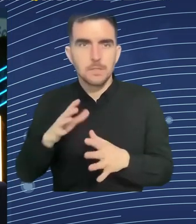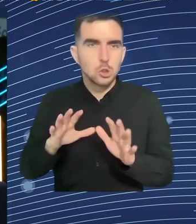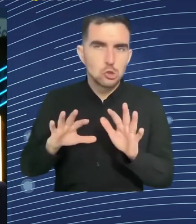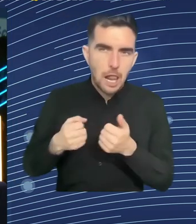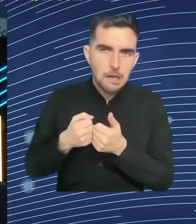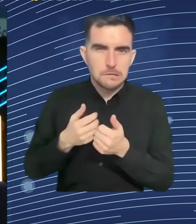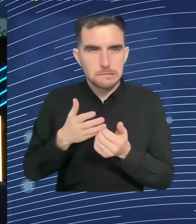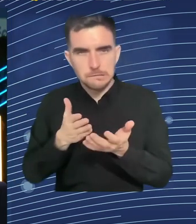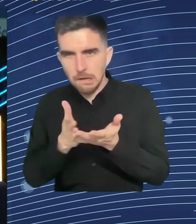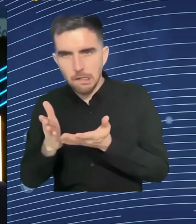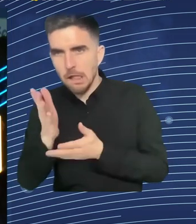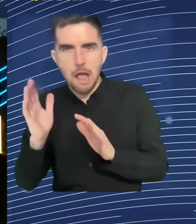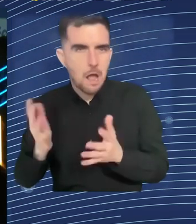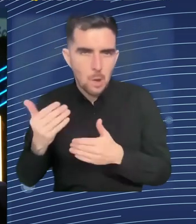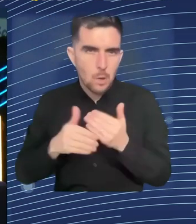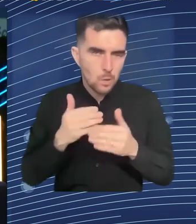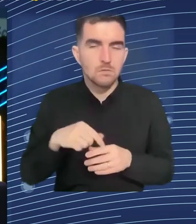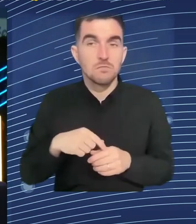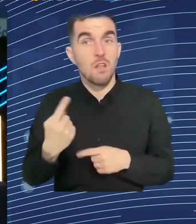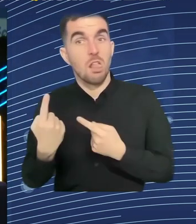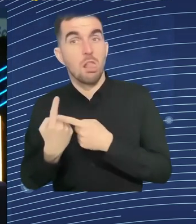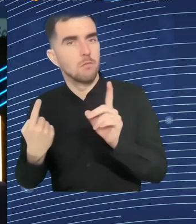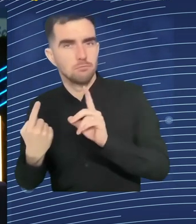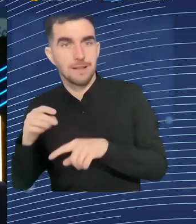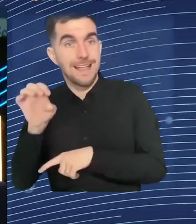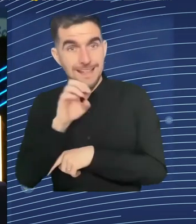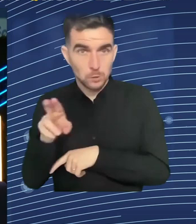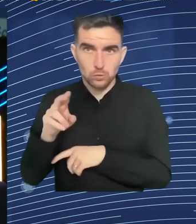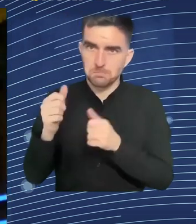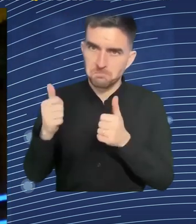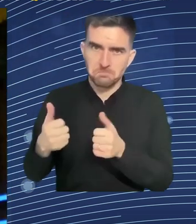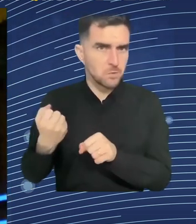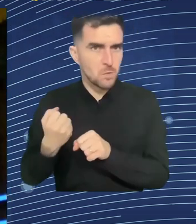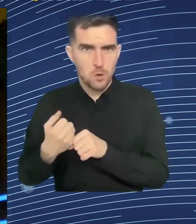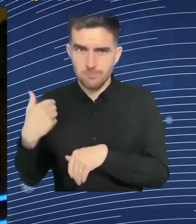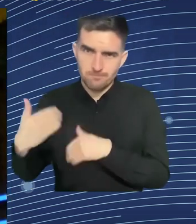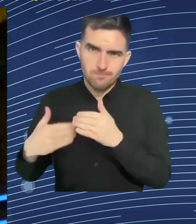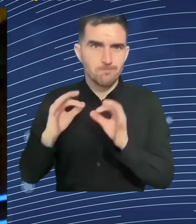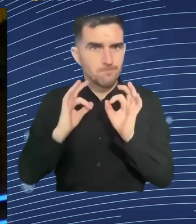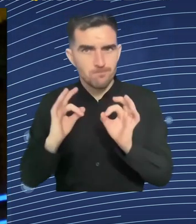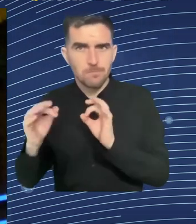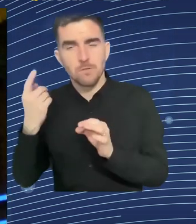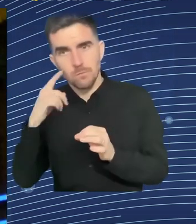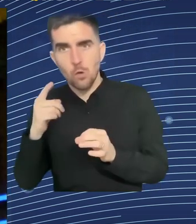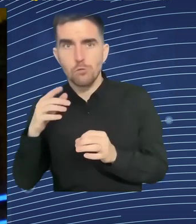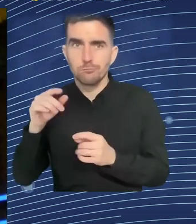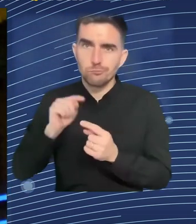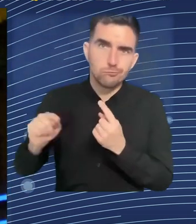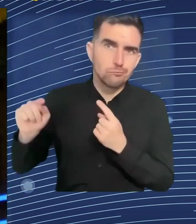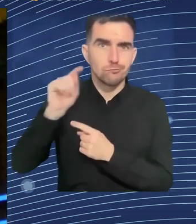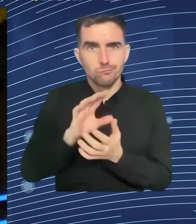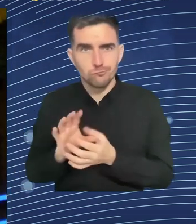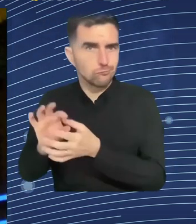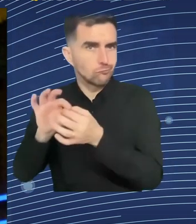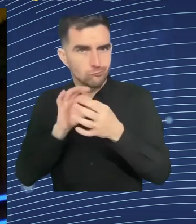So our key partners are actually the sectors we place people in, employers, and actually workforce development agencies in each member state.